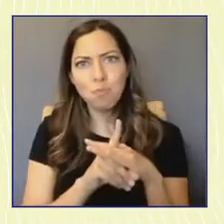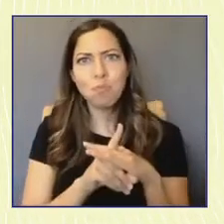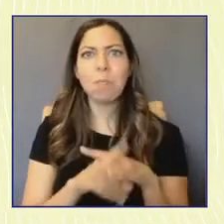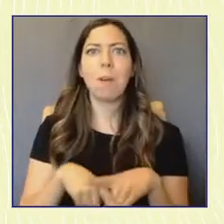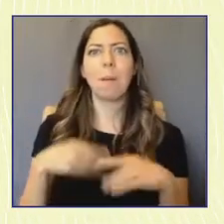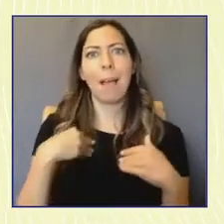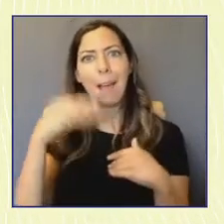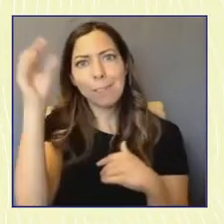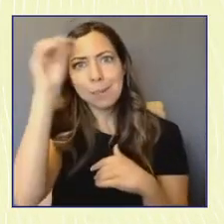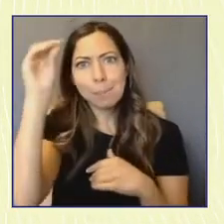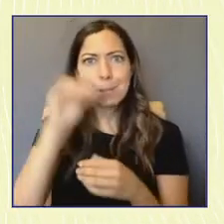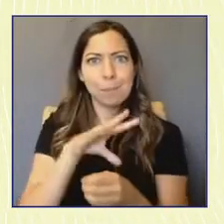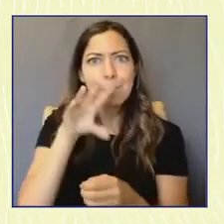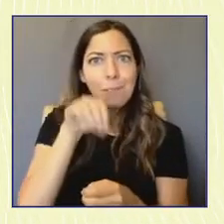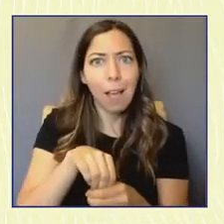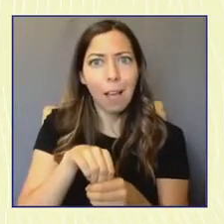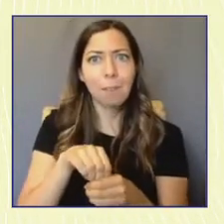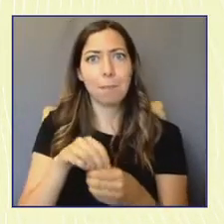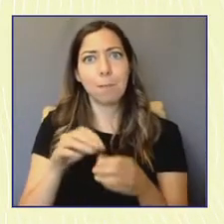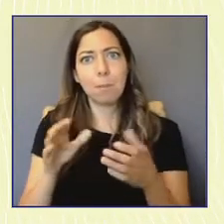people, you know, into the right direction.